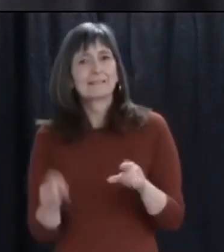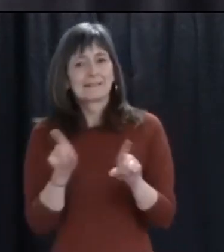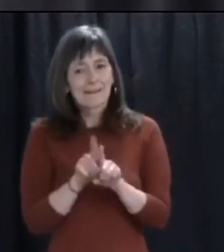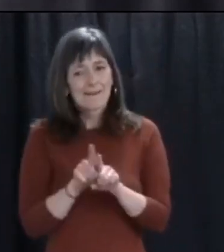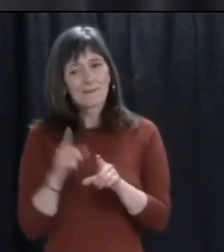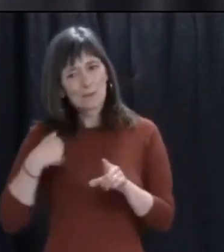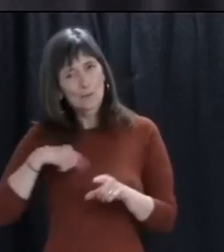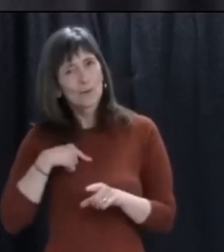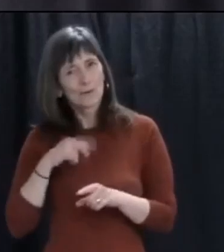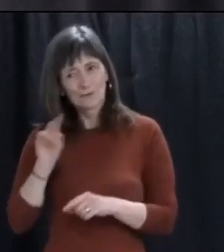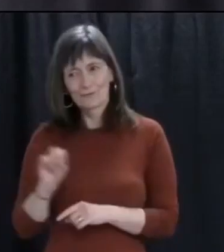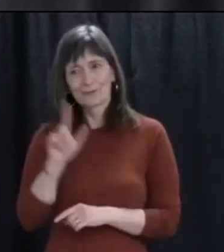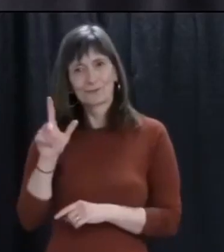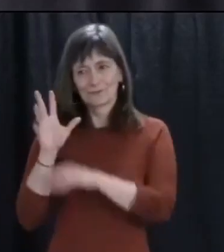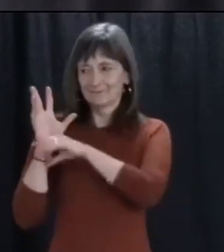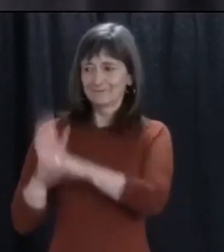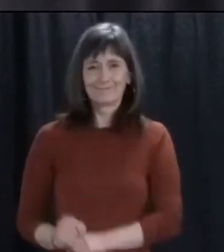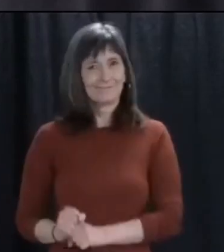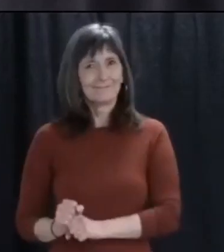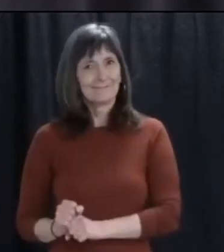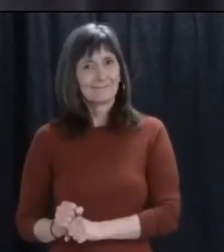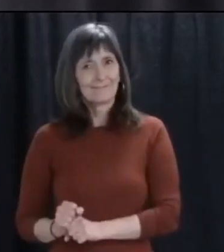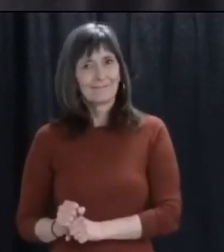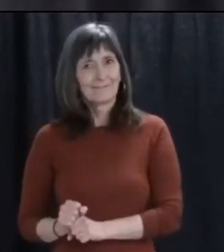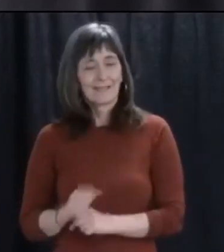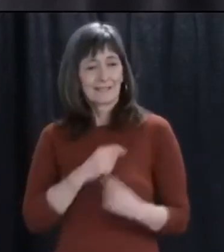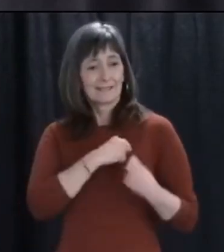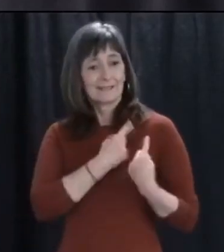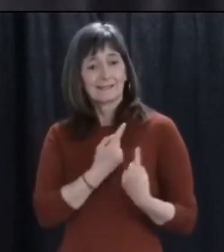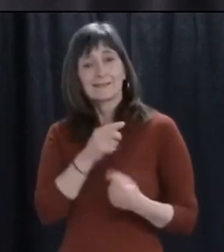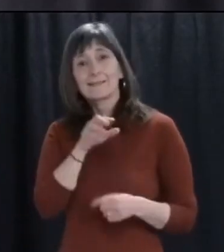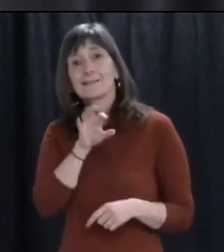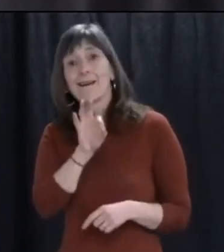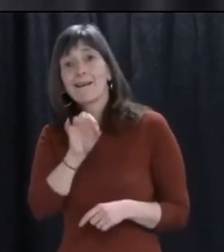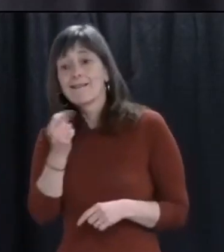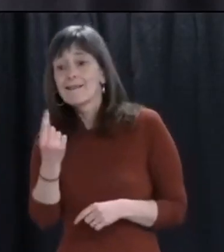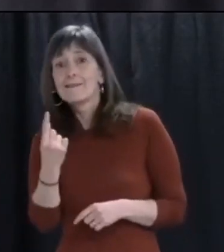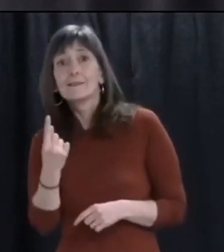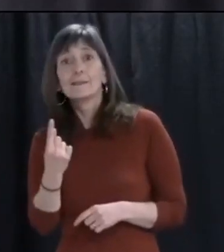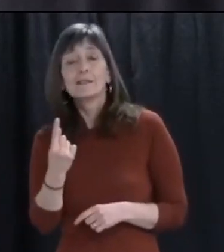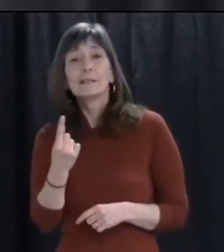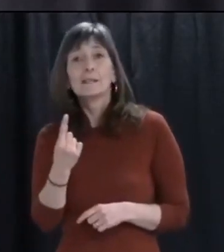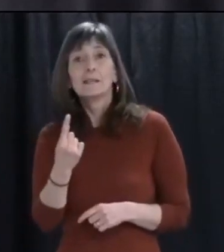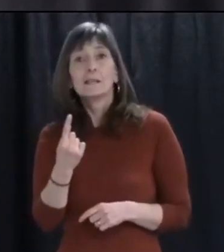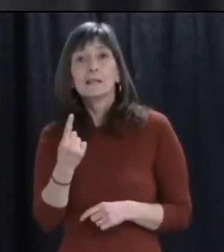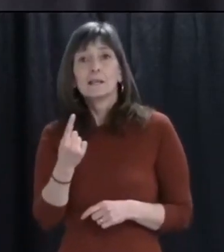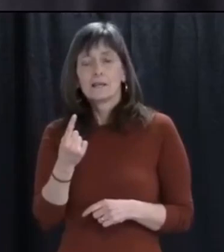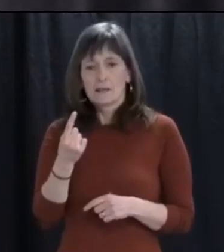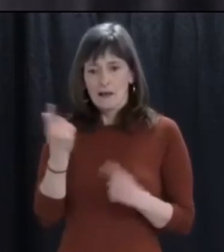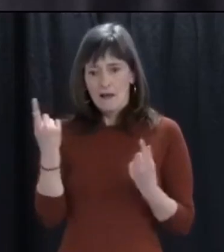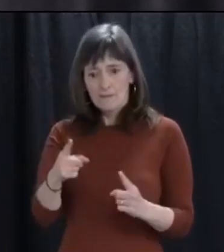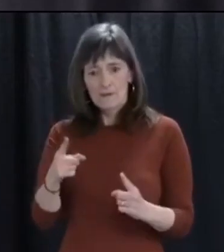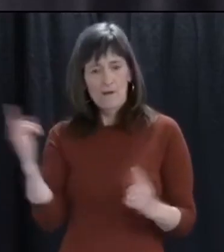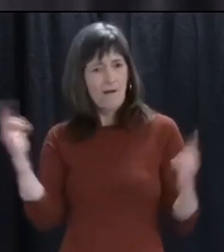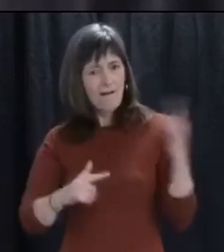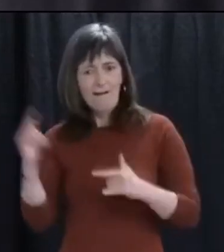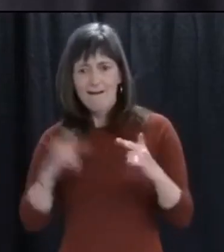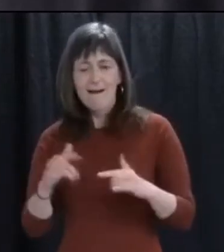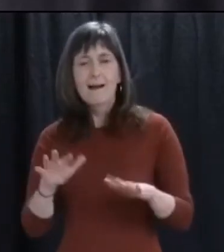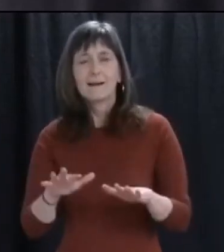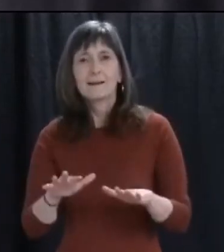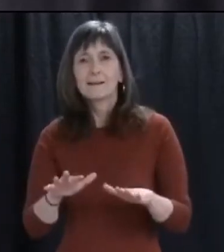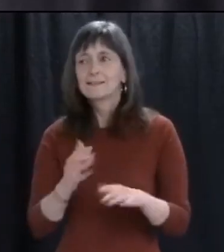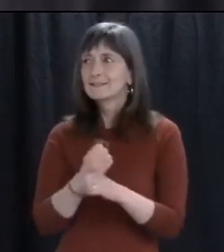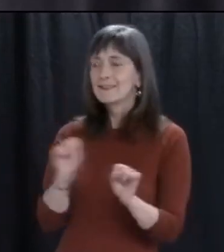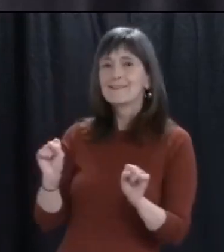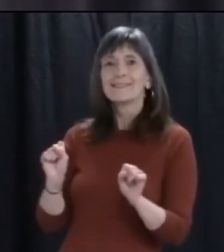nature. Since 9-11, Newfoundland and Labrador's hospitality has drawn worldwide attention, especially through